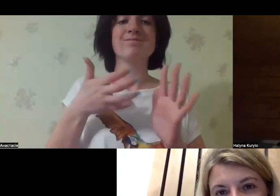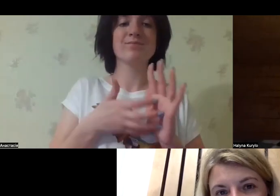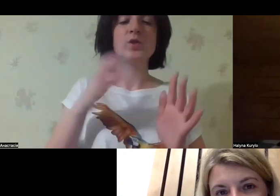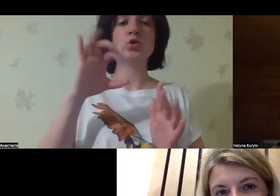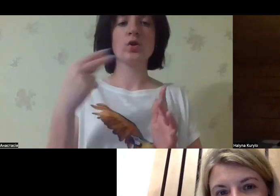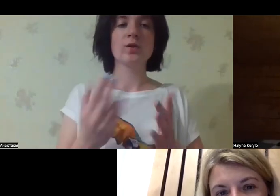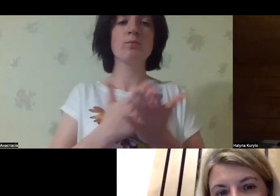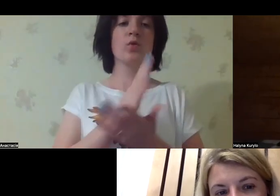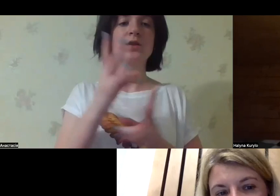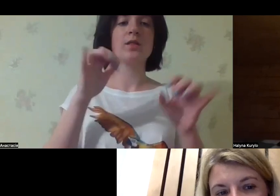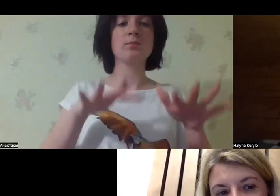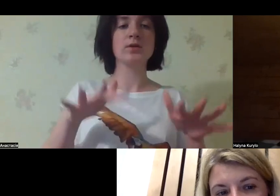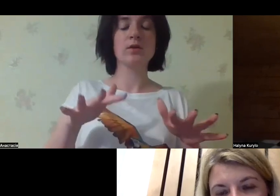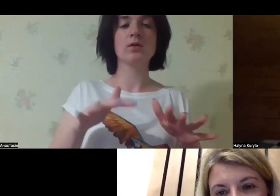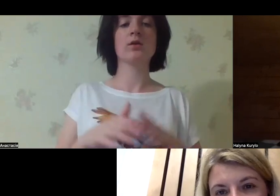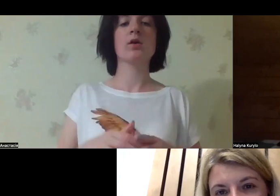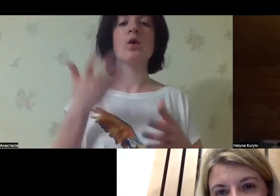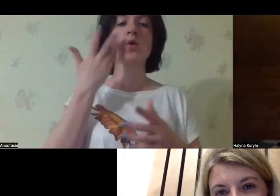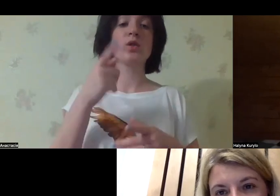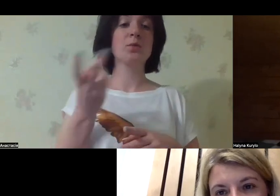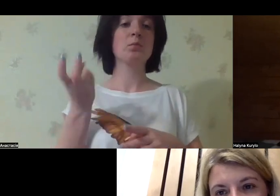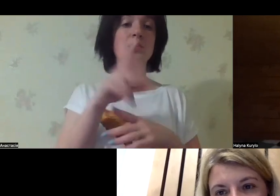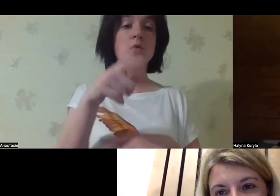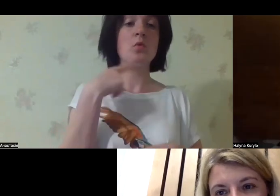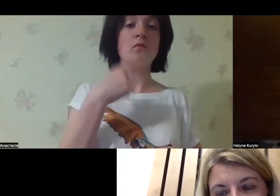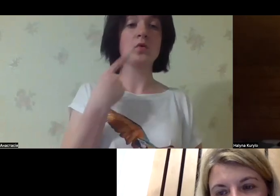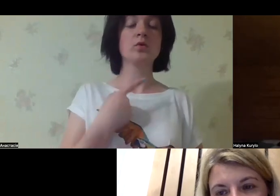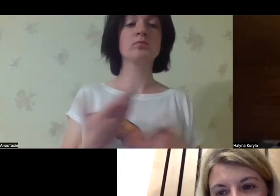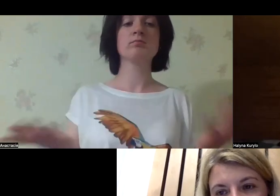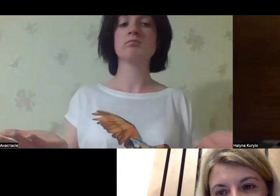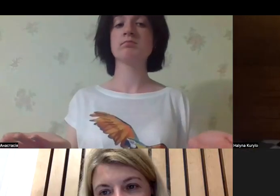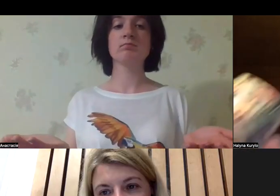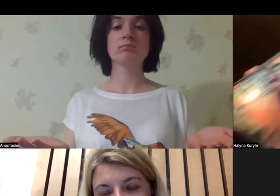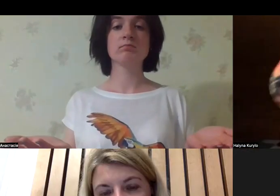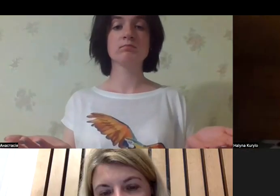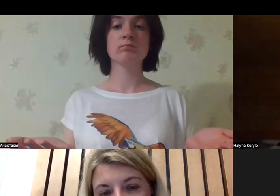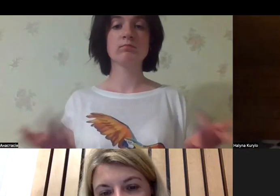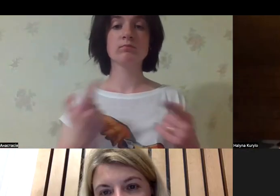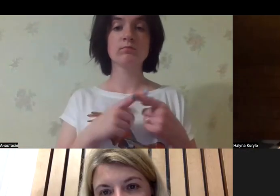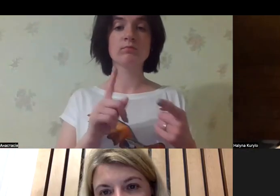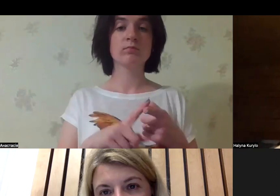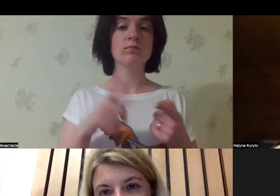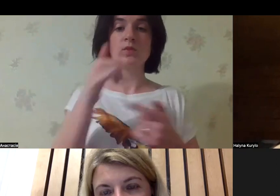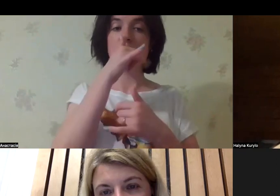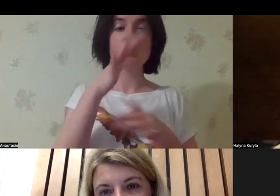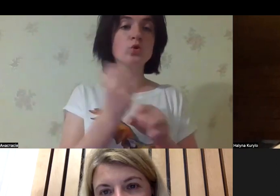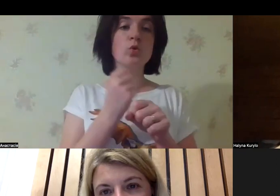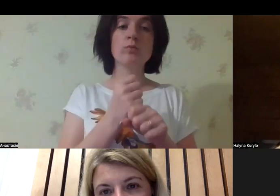And the lack of social services on the grounds, on the community level, when you come and ask them